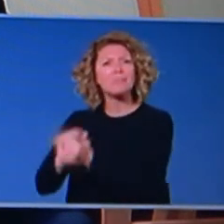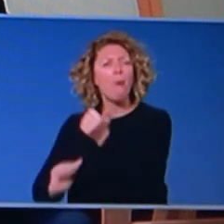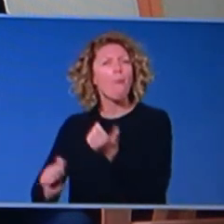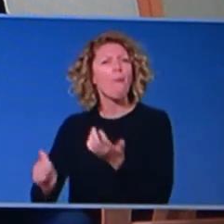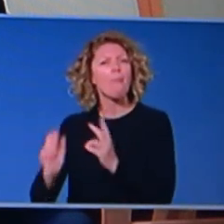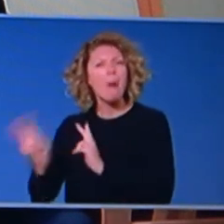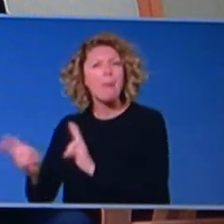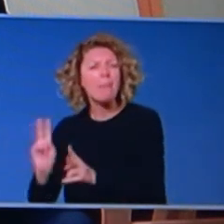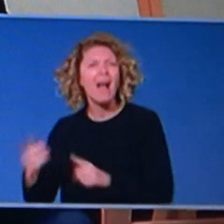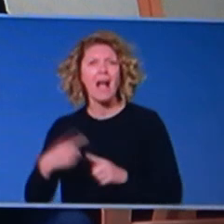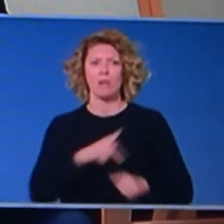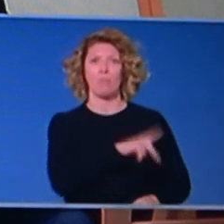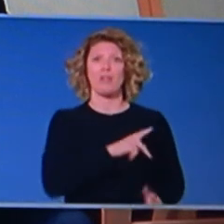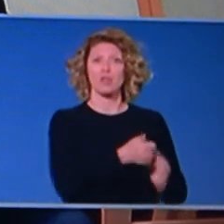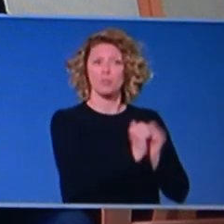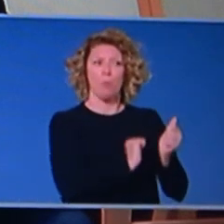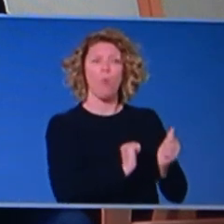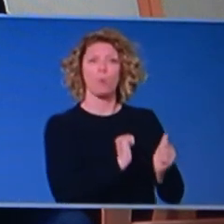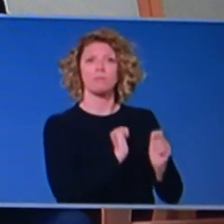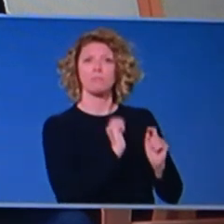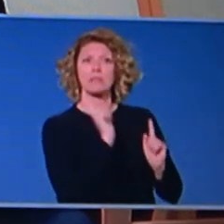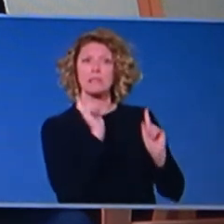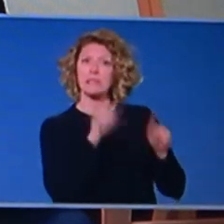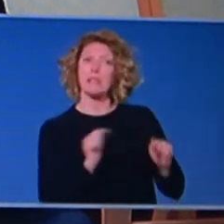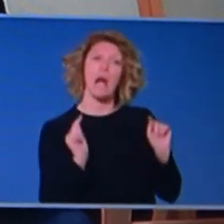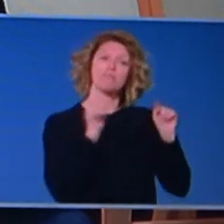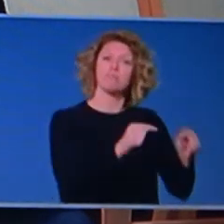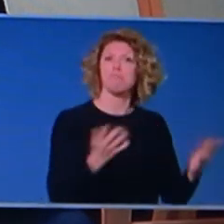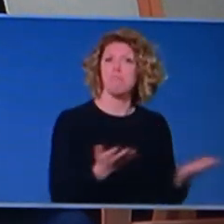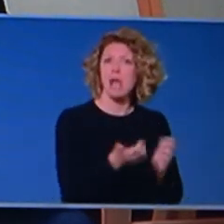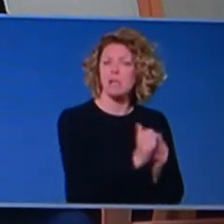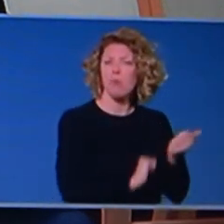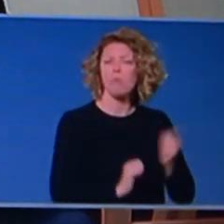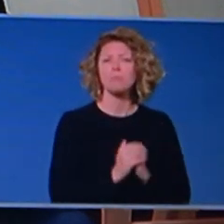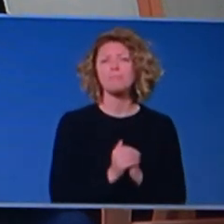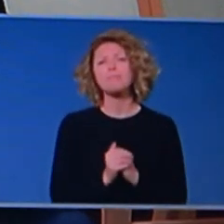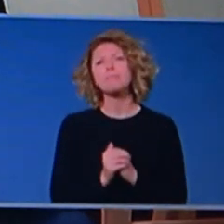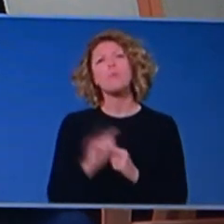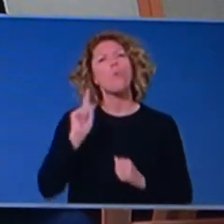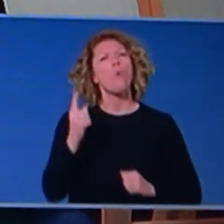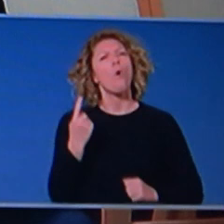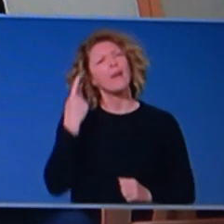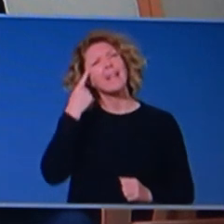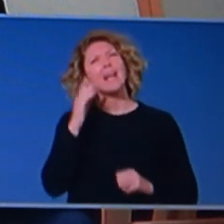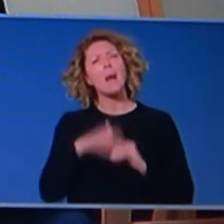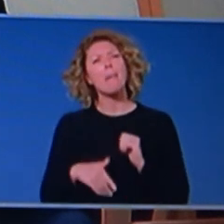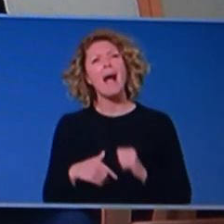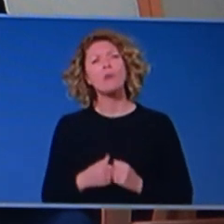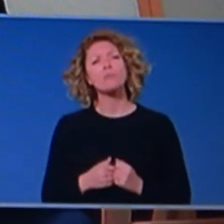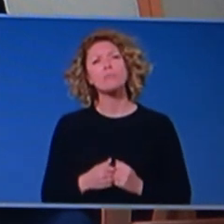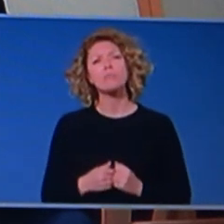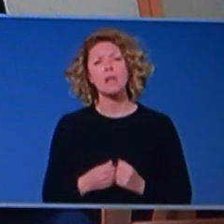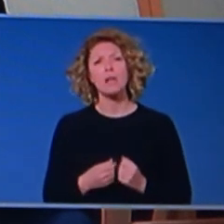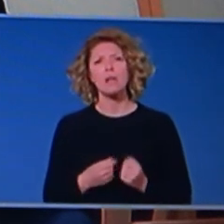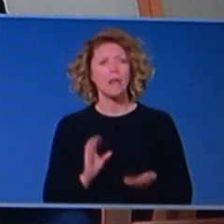take me through, uh, what the government's currently thinking about the level of sport, uh, the level of support for professional sport compared to